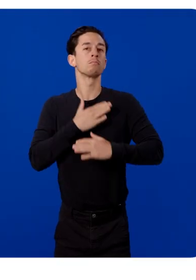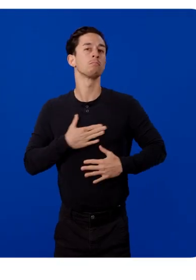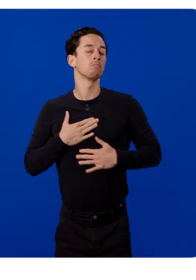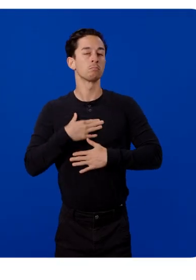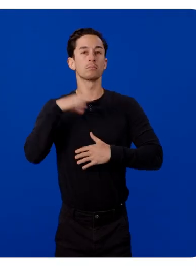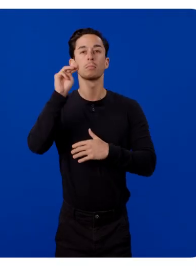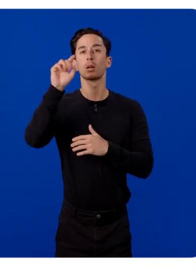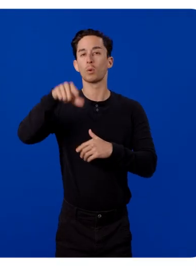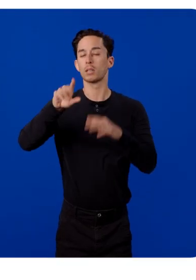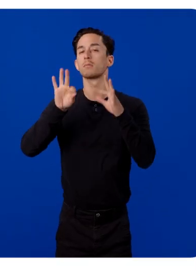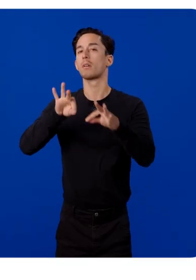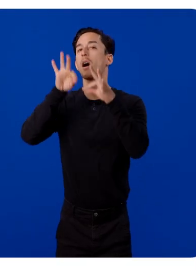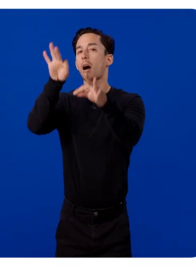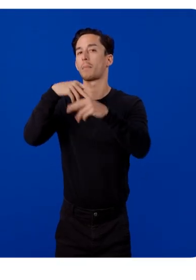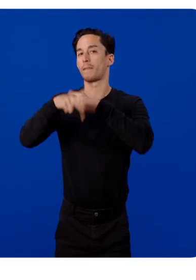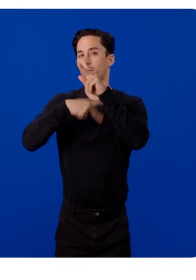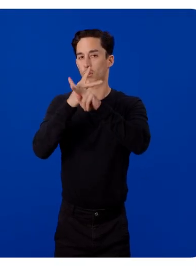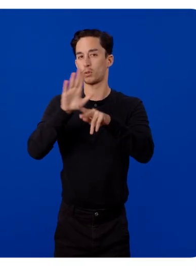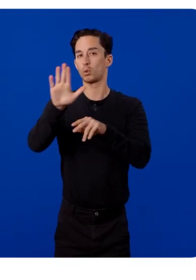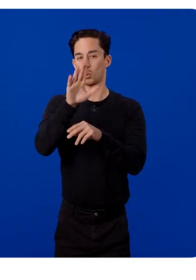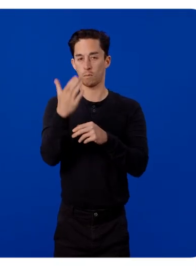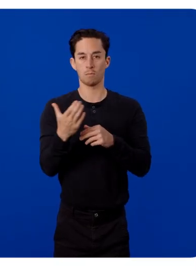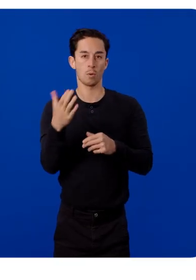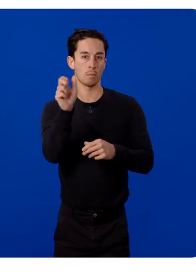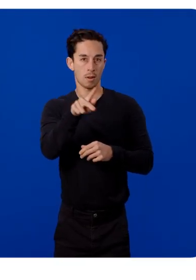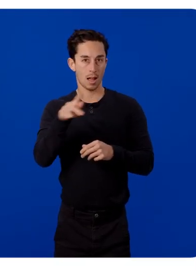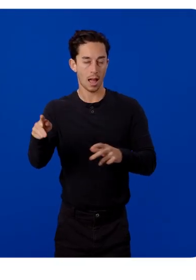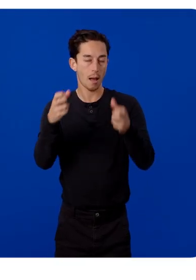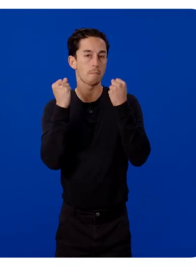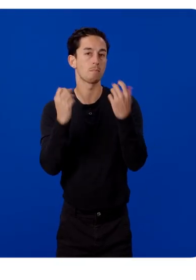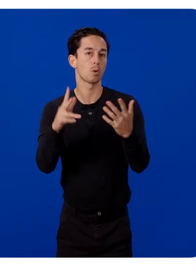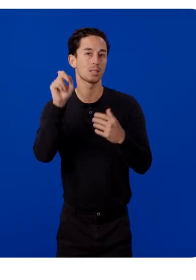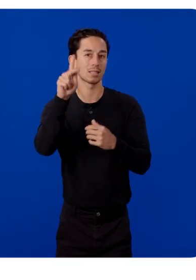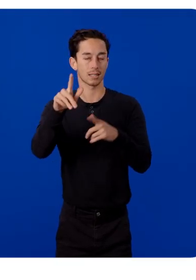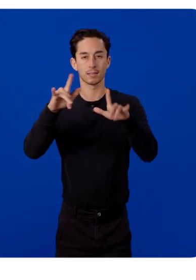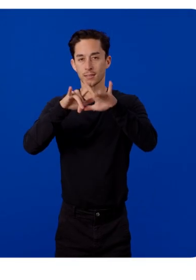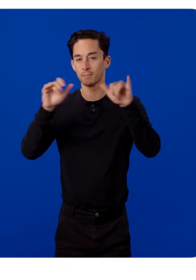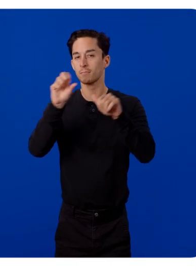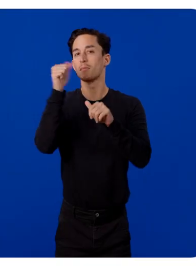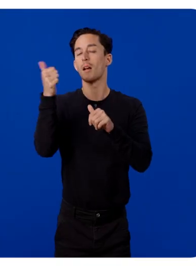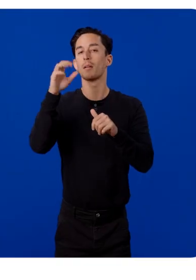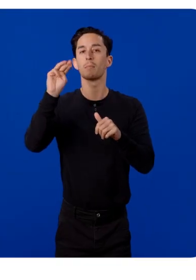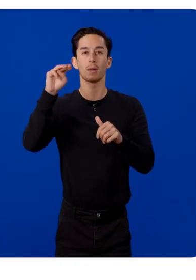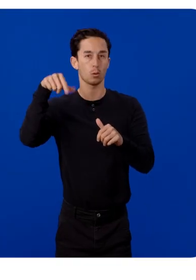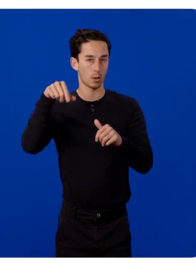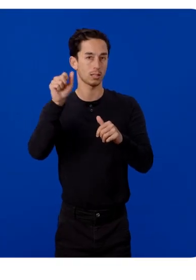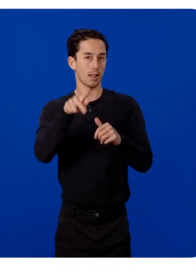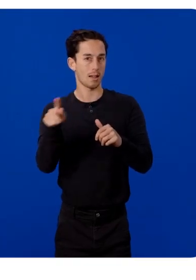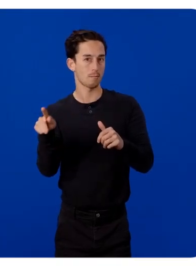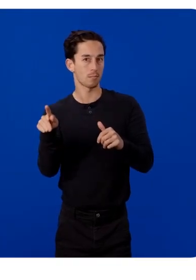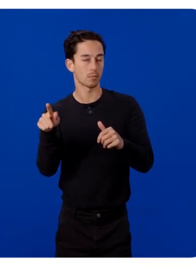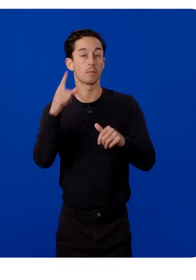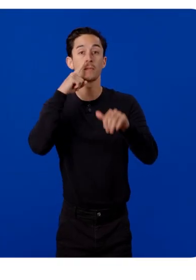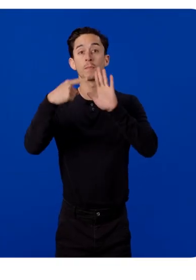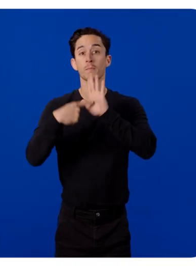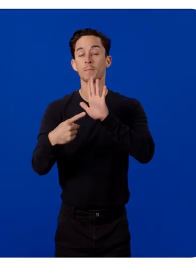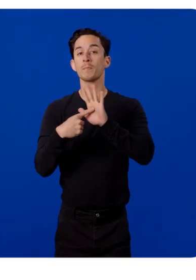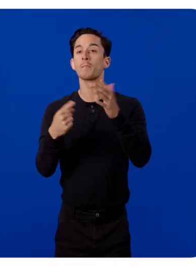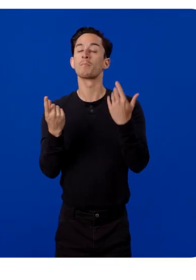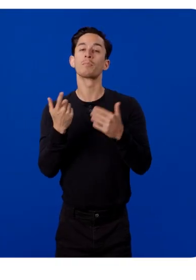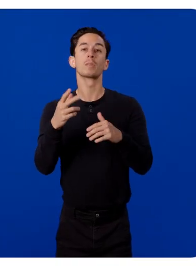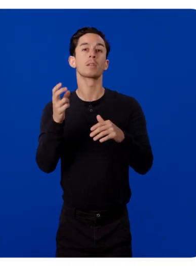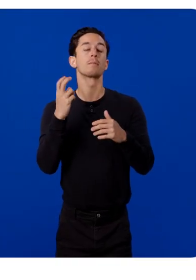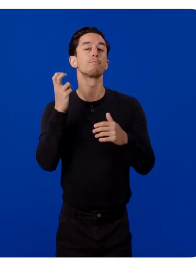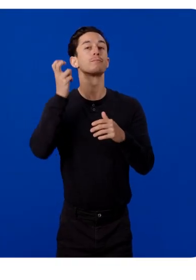enjoy a MetaQuest-optimized version of your mobile app that can be multitasked with other MetaQuest applications. Take, for